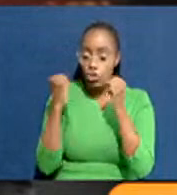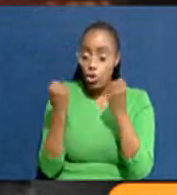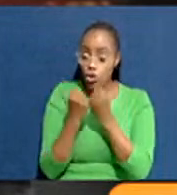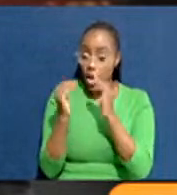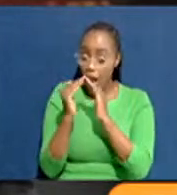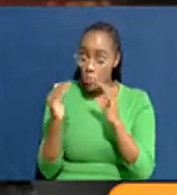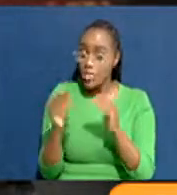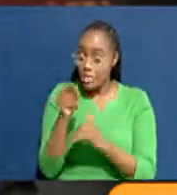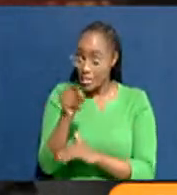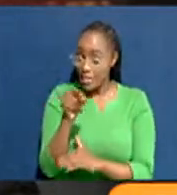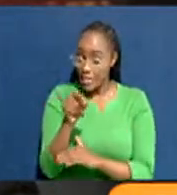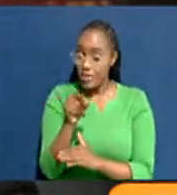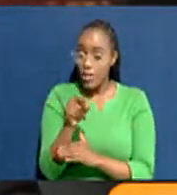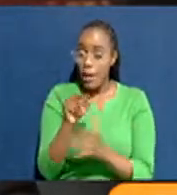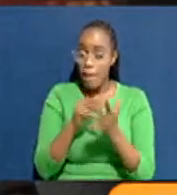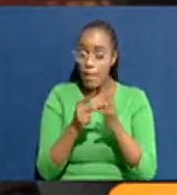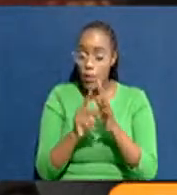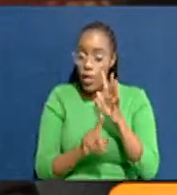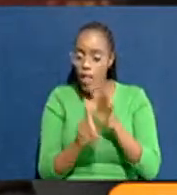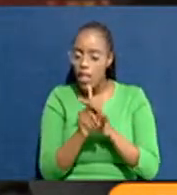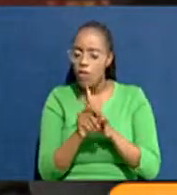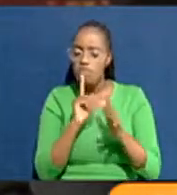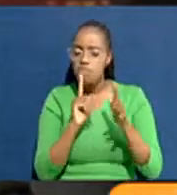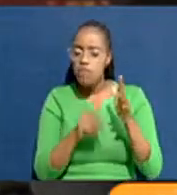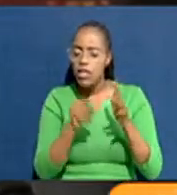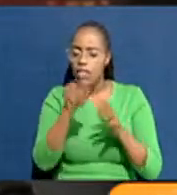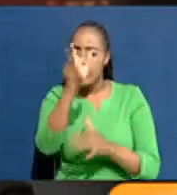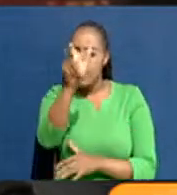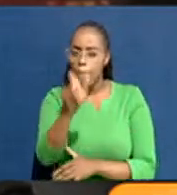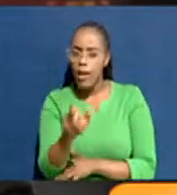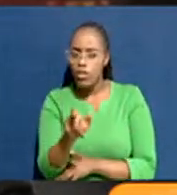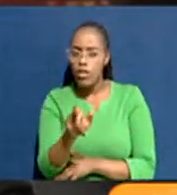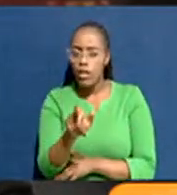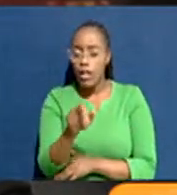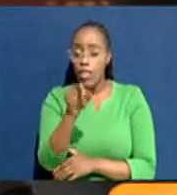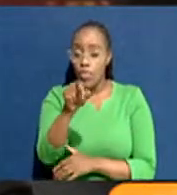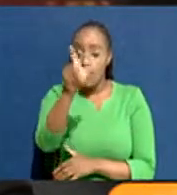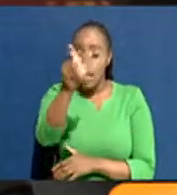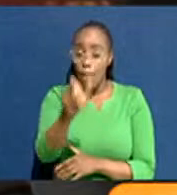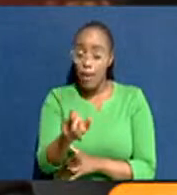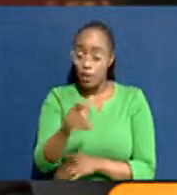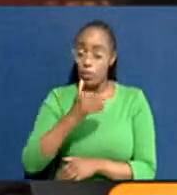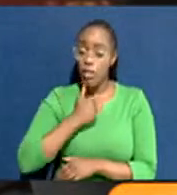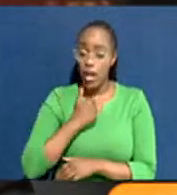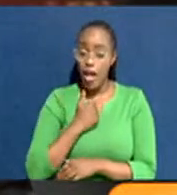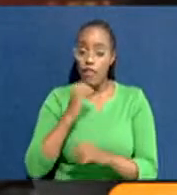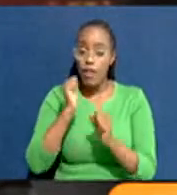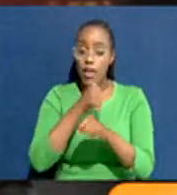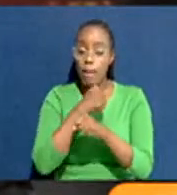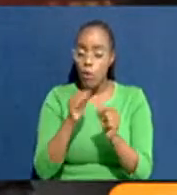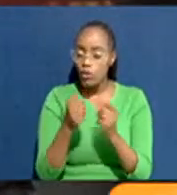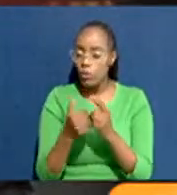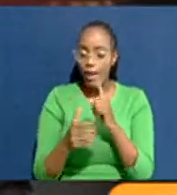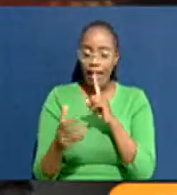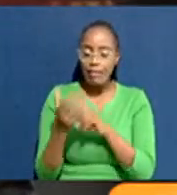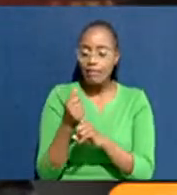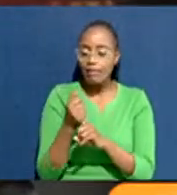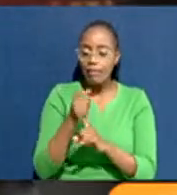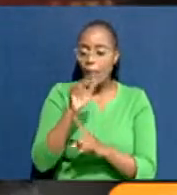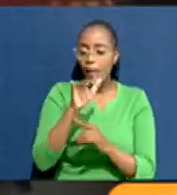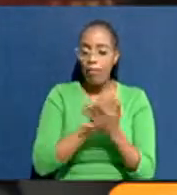social... So we're coming in. What you're saying is that this person actually has a... Cannot even meet their basic needs.